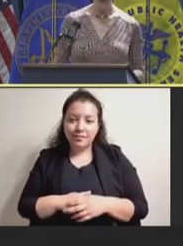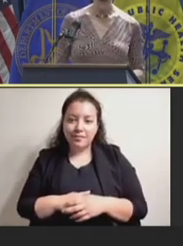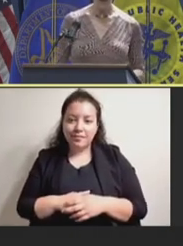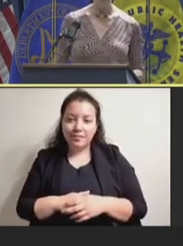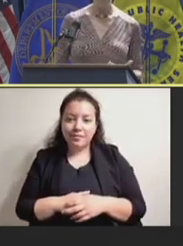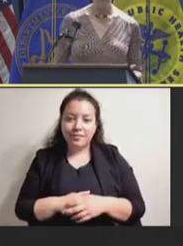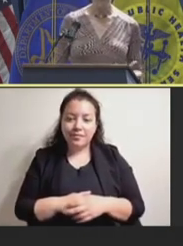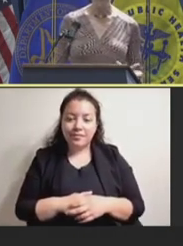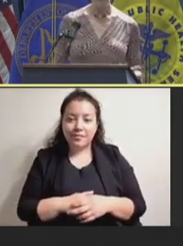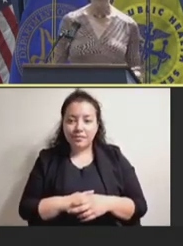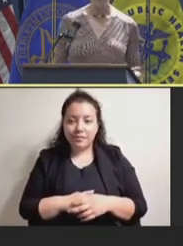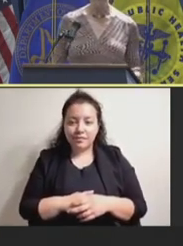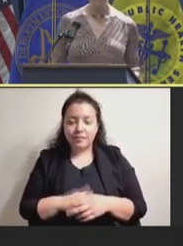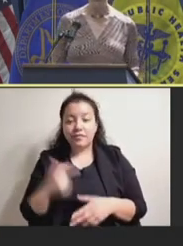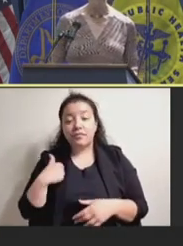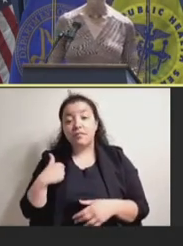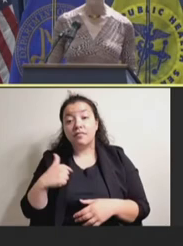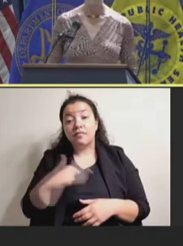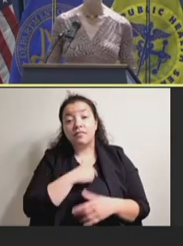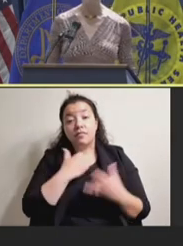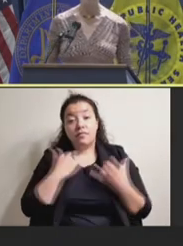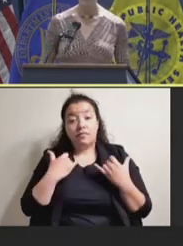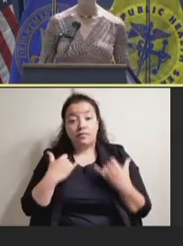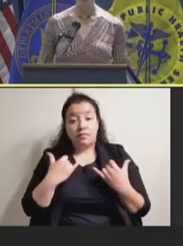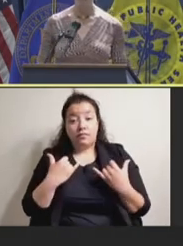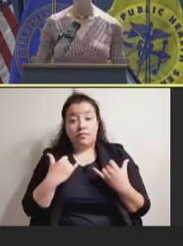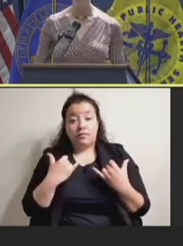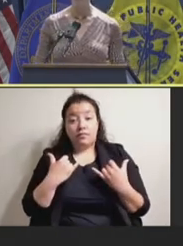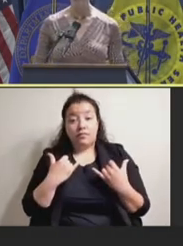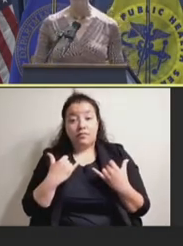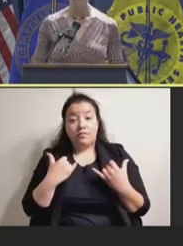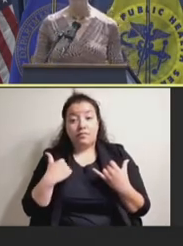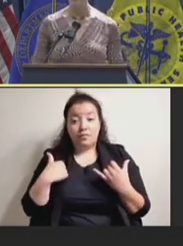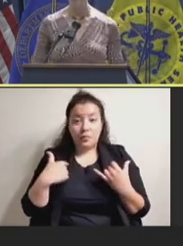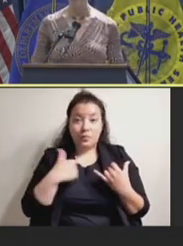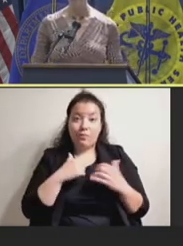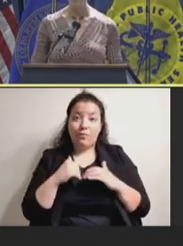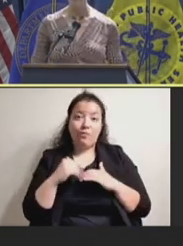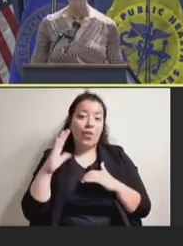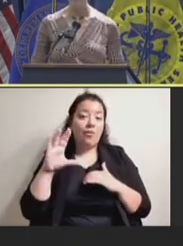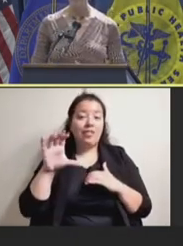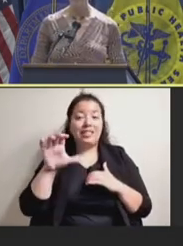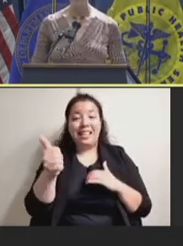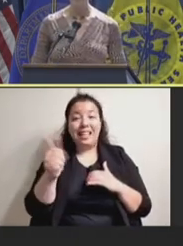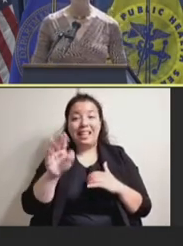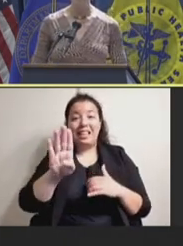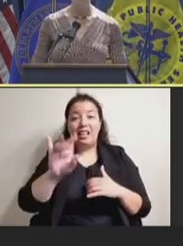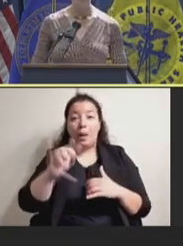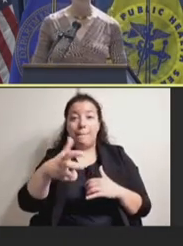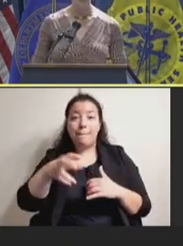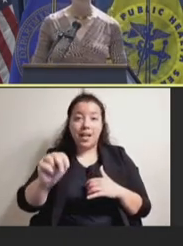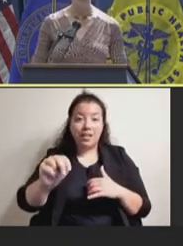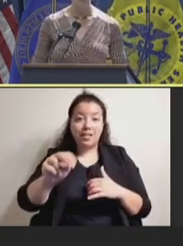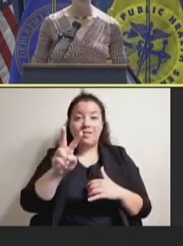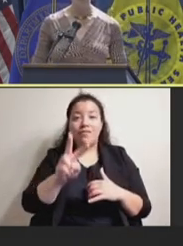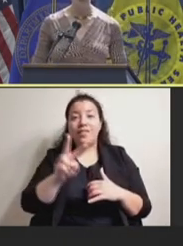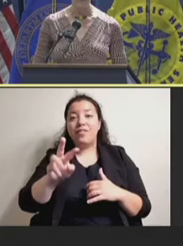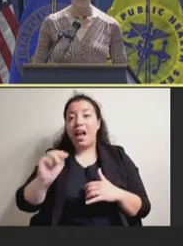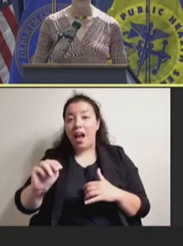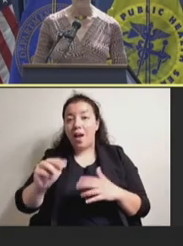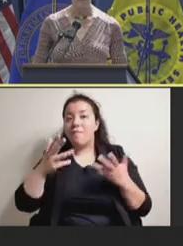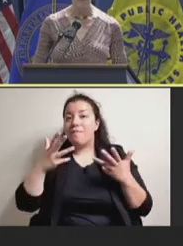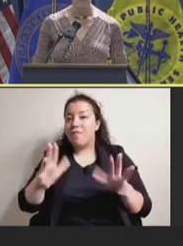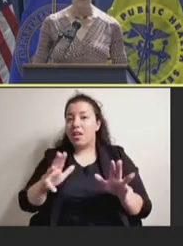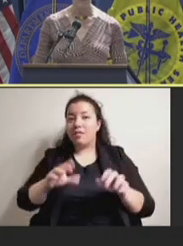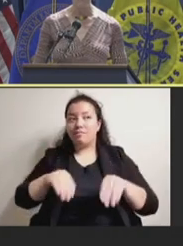And we've currently passed the 10 billion mark for VVMs. So, over 10 billion VVMs have been supplied